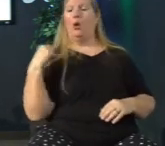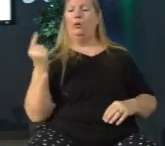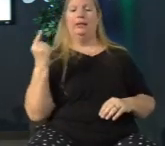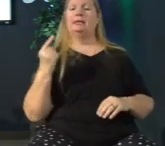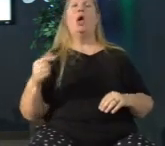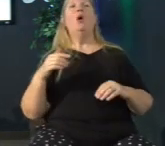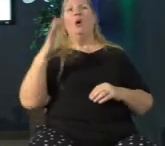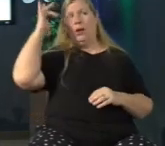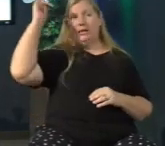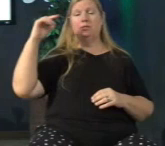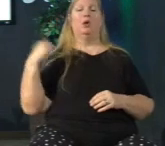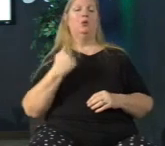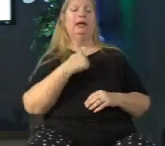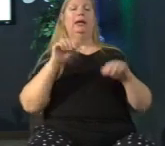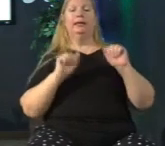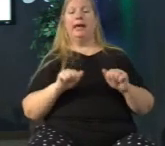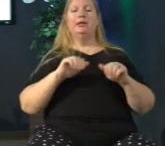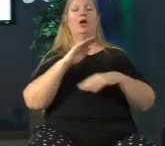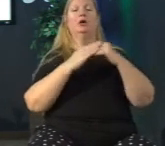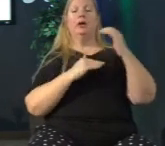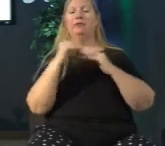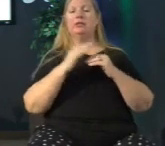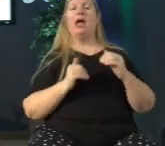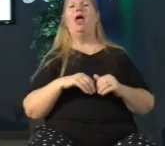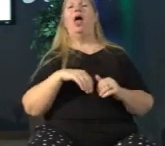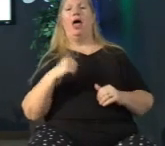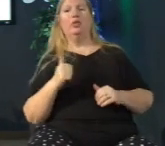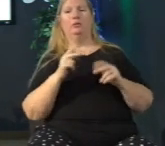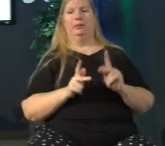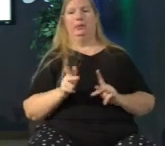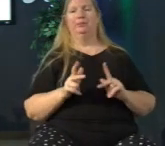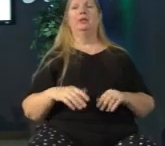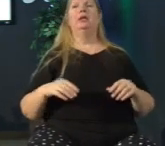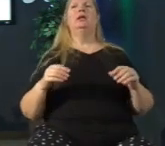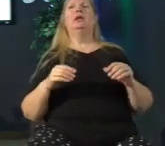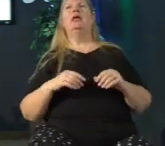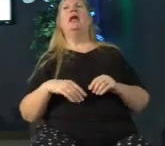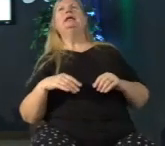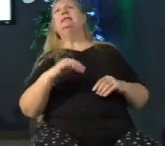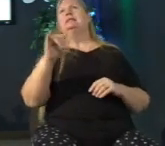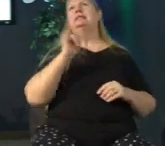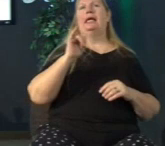can comfort those in any trouble with the comfort we ourselves have received from God